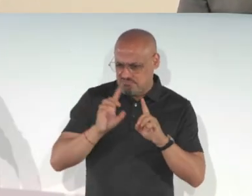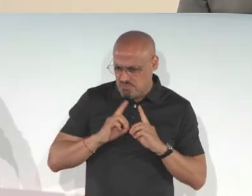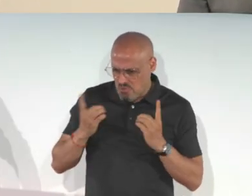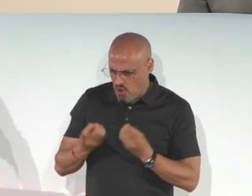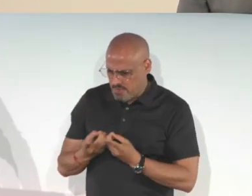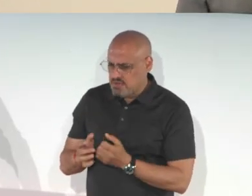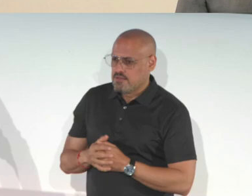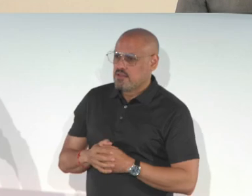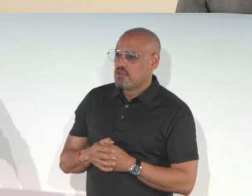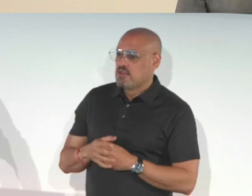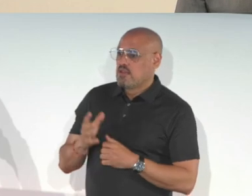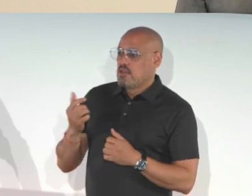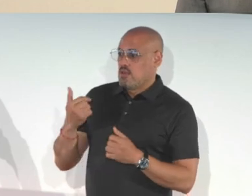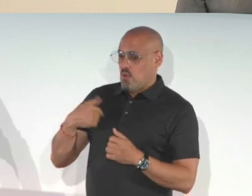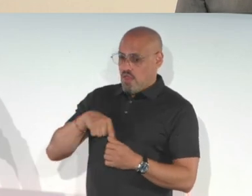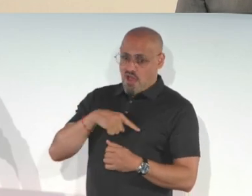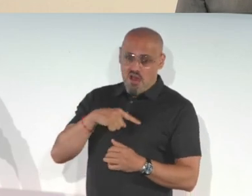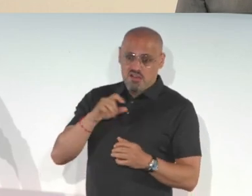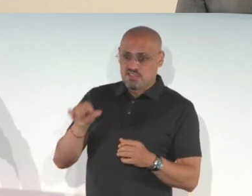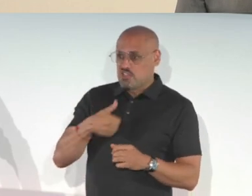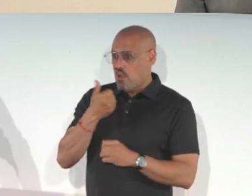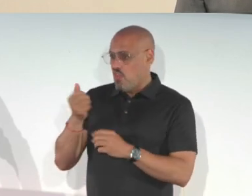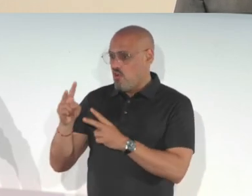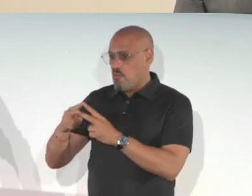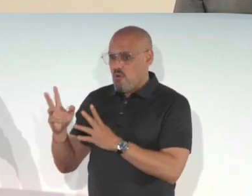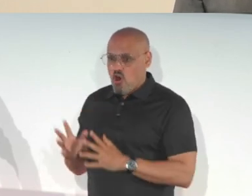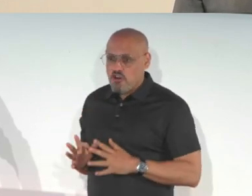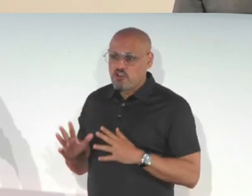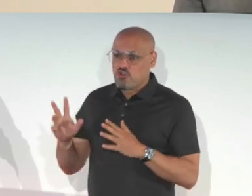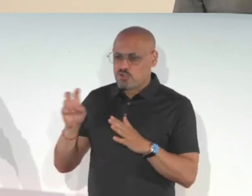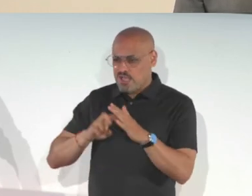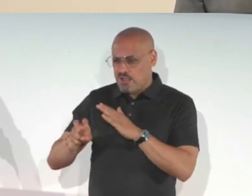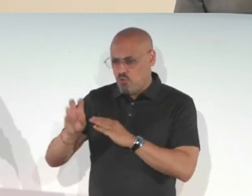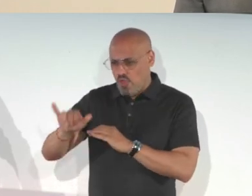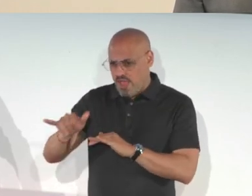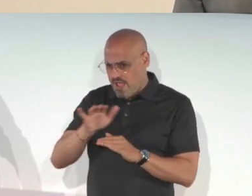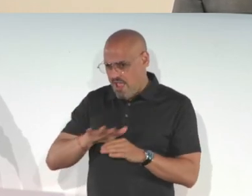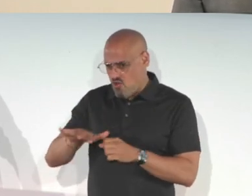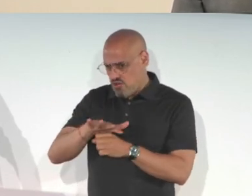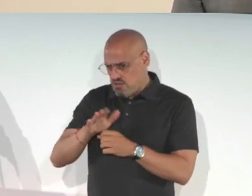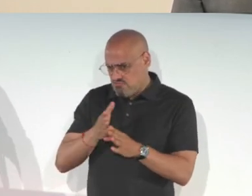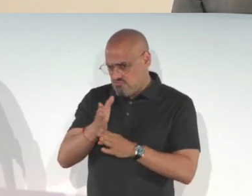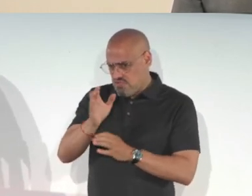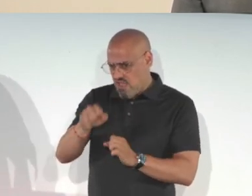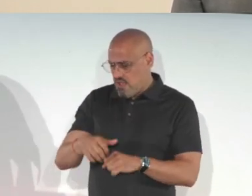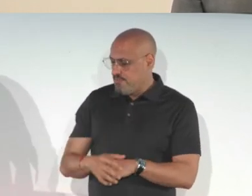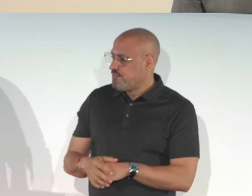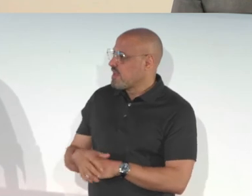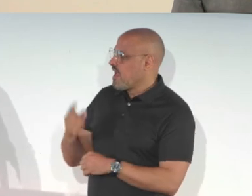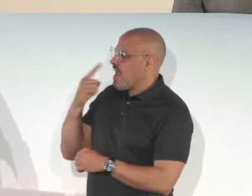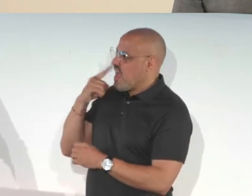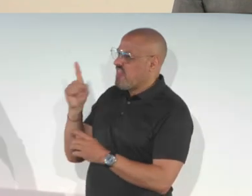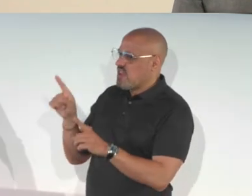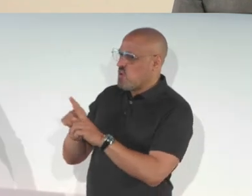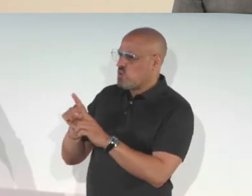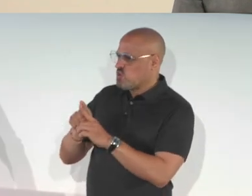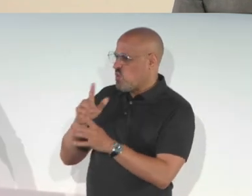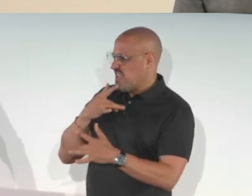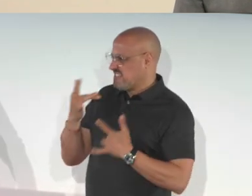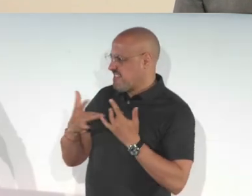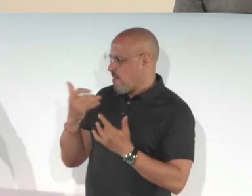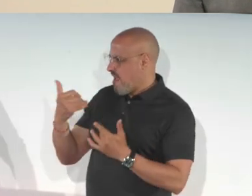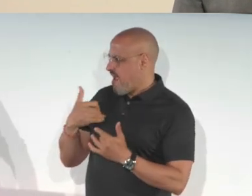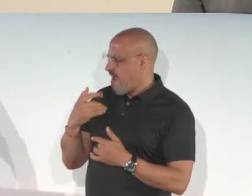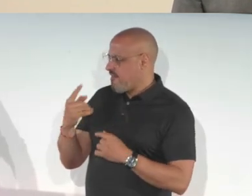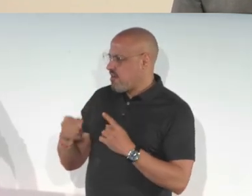excited about that about the possibilities for us in the organization working with different departments and within with us or with other